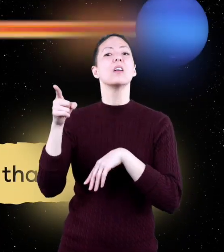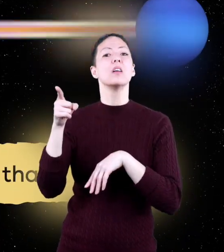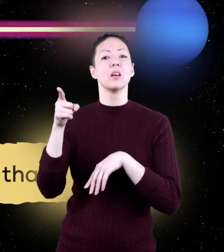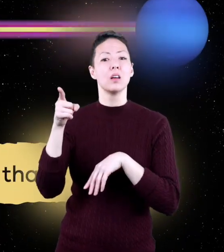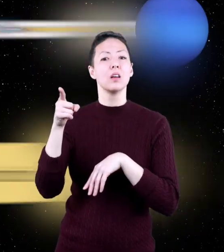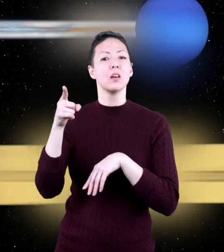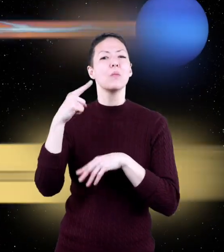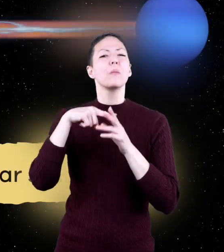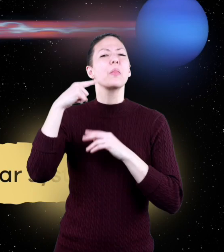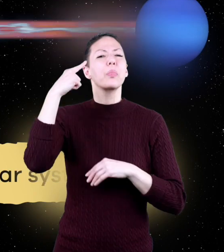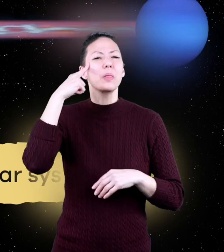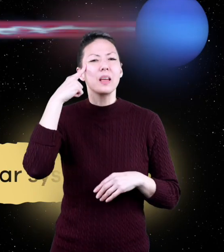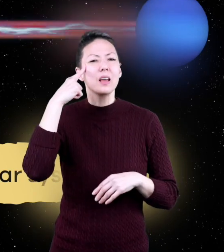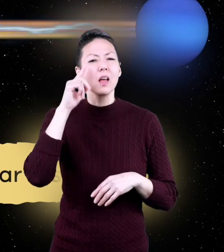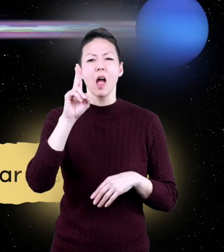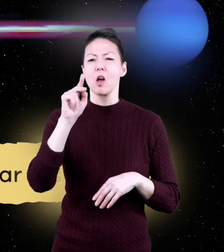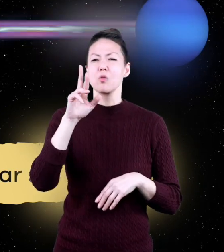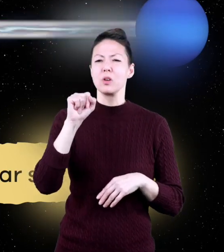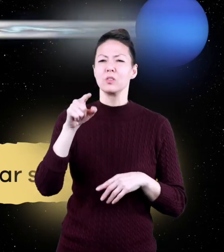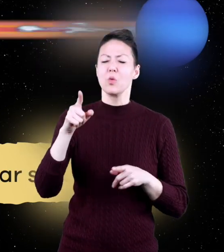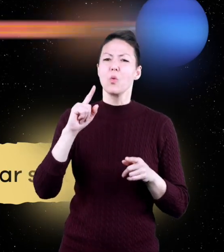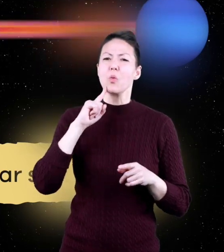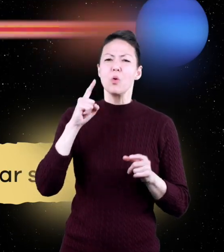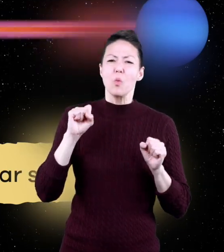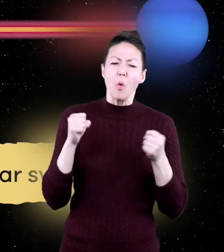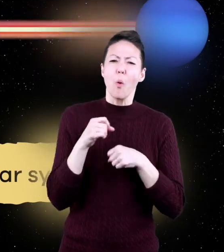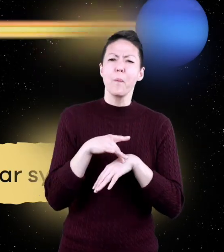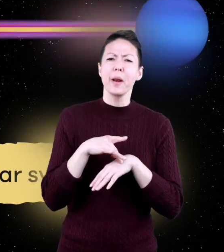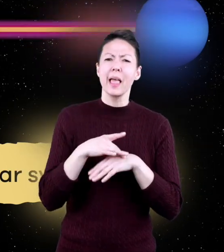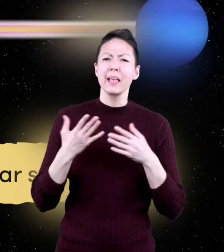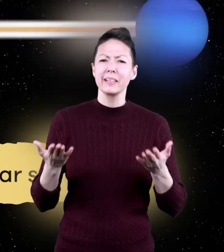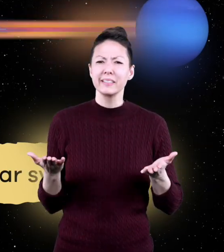Why do you think that makes Uranus a very cold planet?